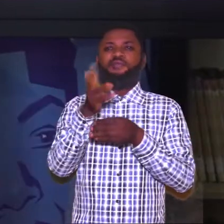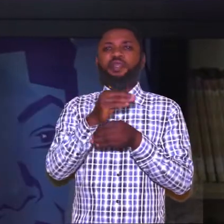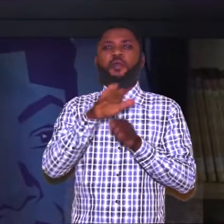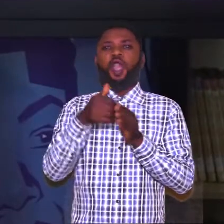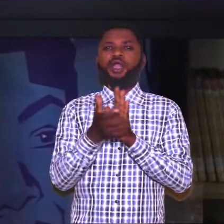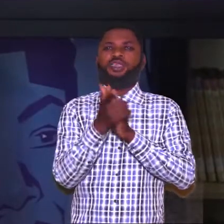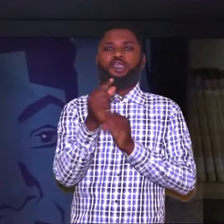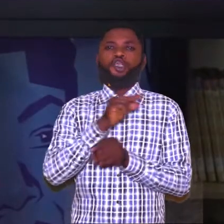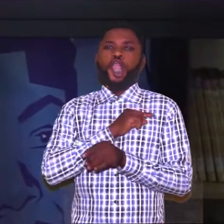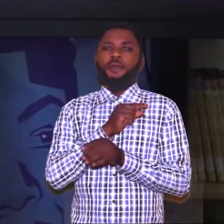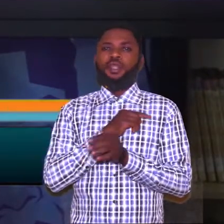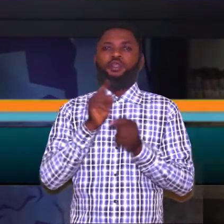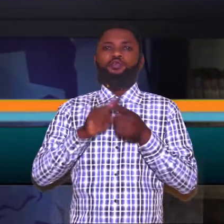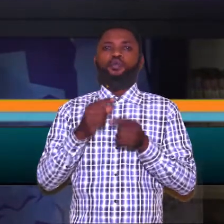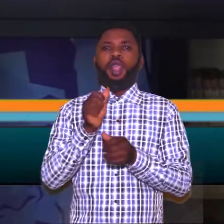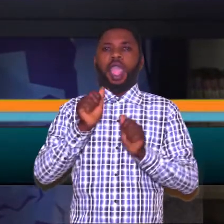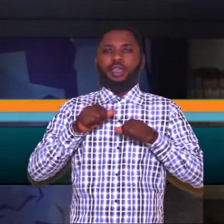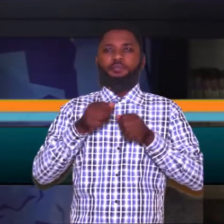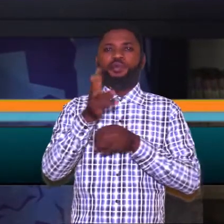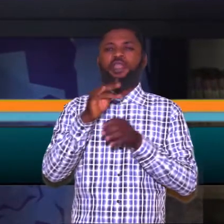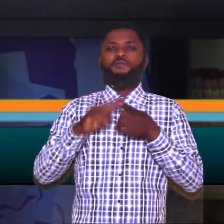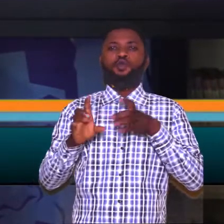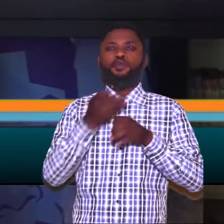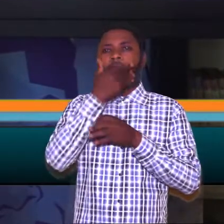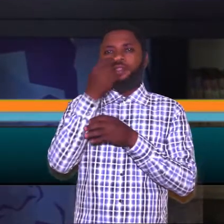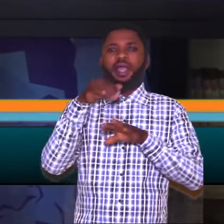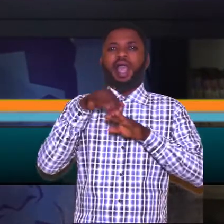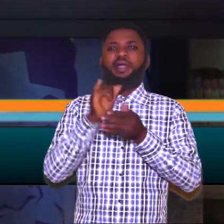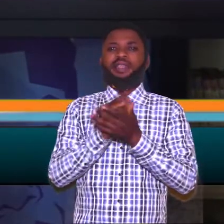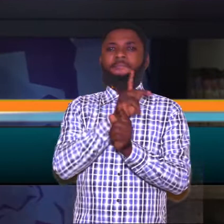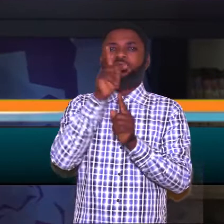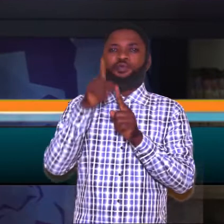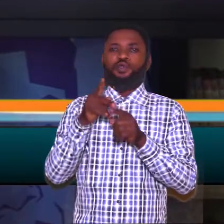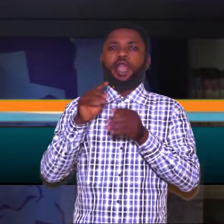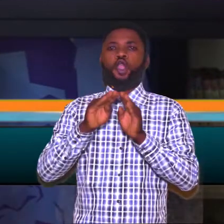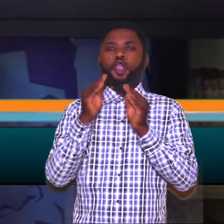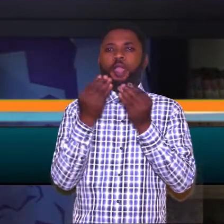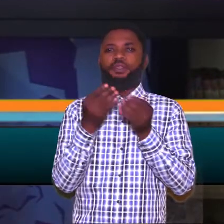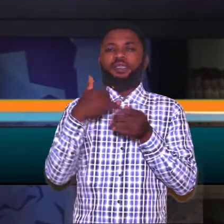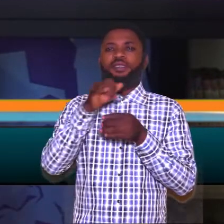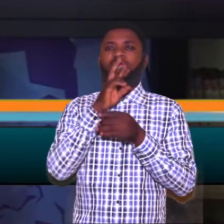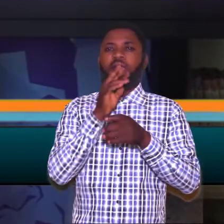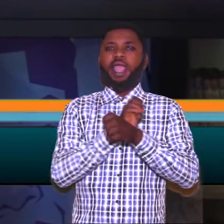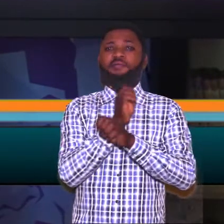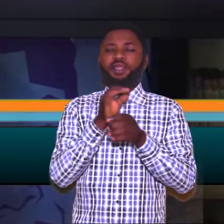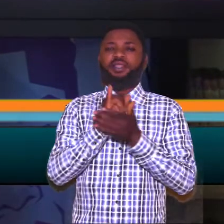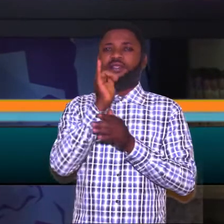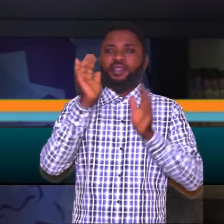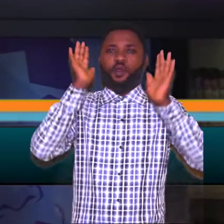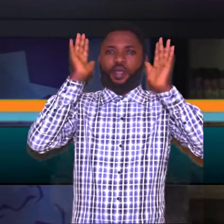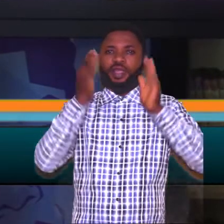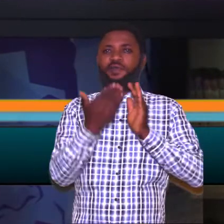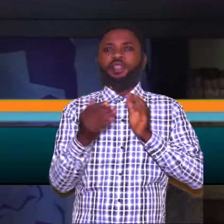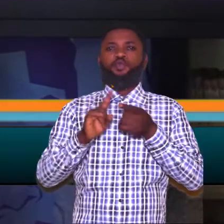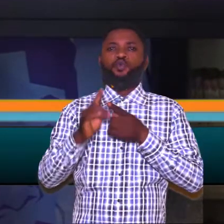competences to enable them do better at that particular company they are employed that's very good and that is a wonderful